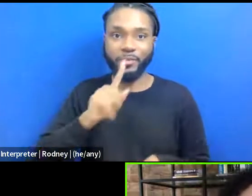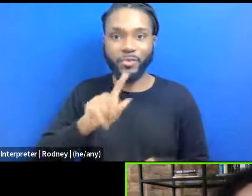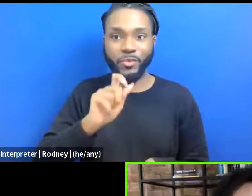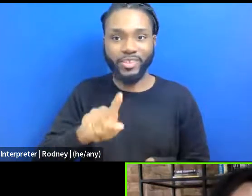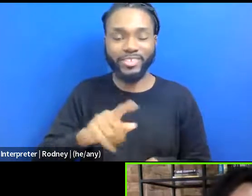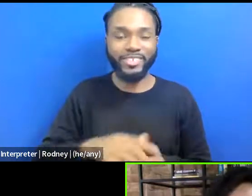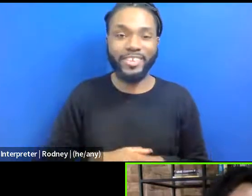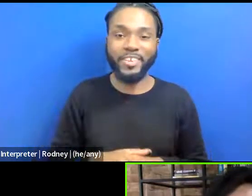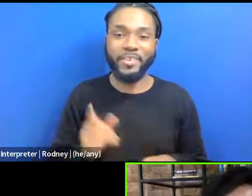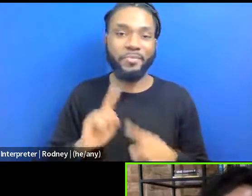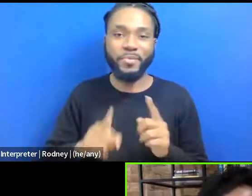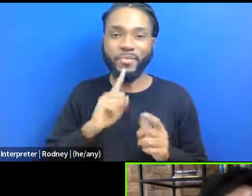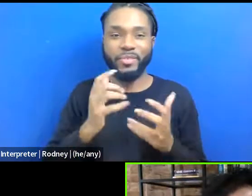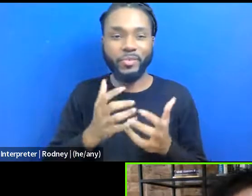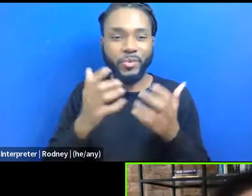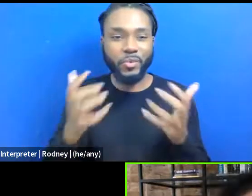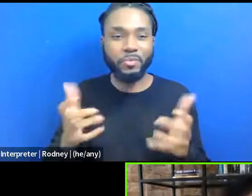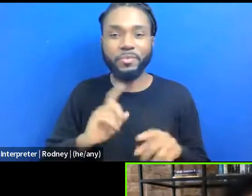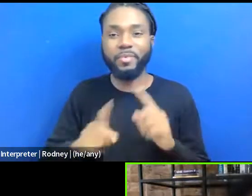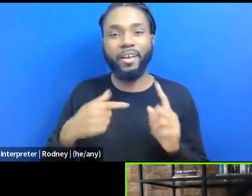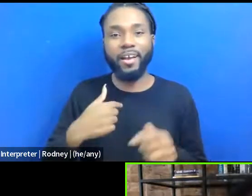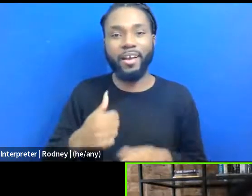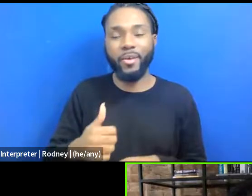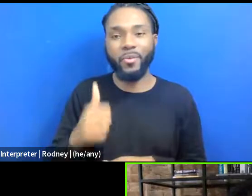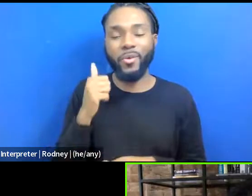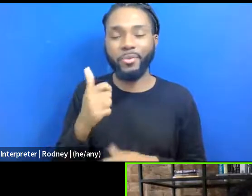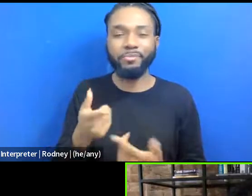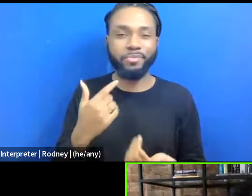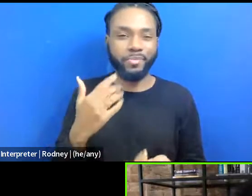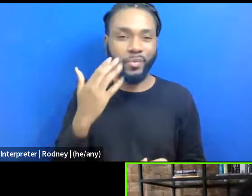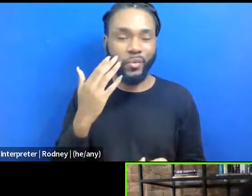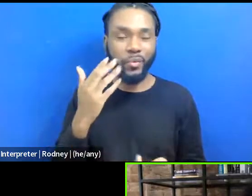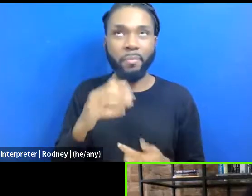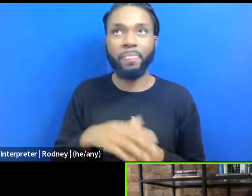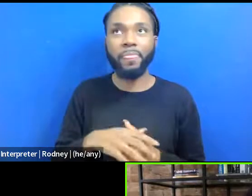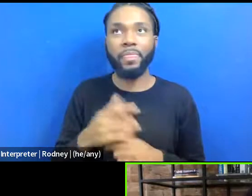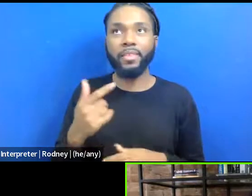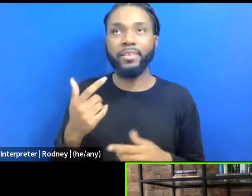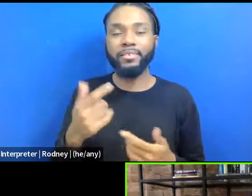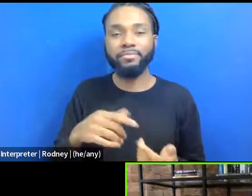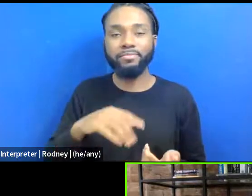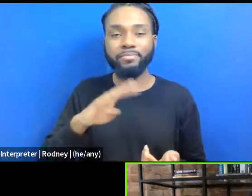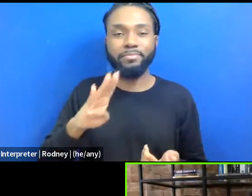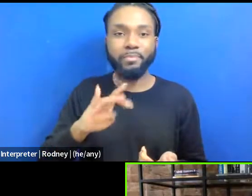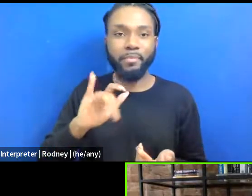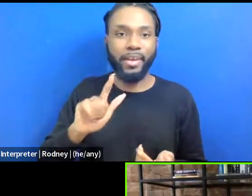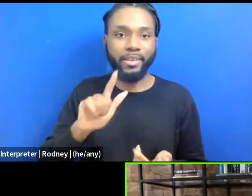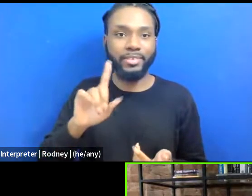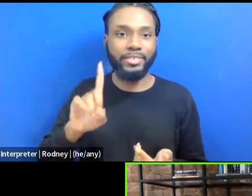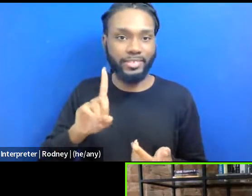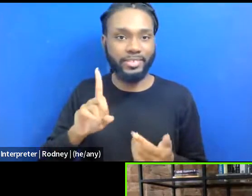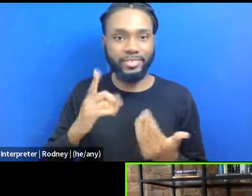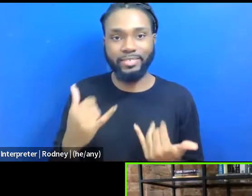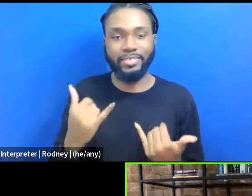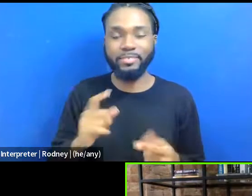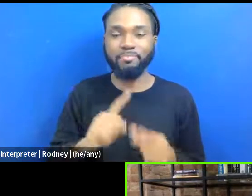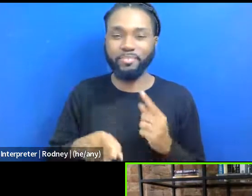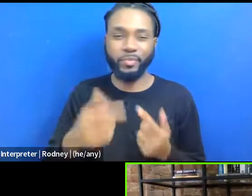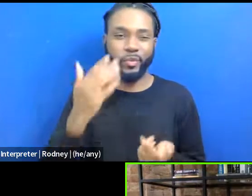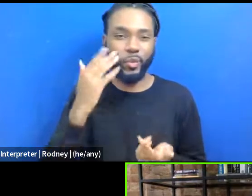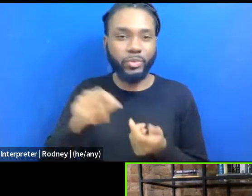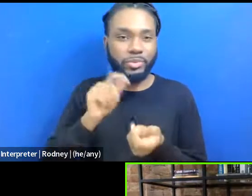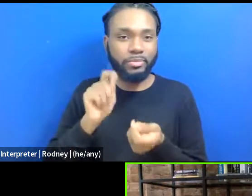there's so much, but I won't, you know, BOD in this moment, but, you know,